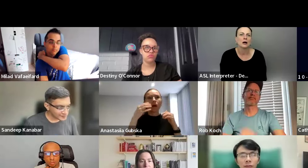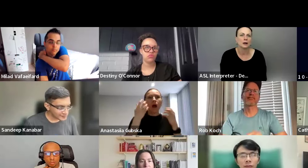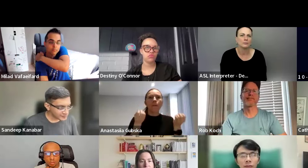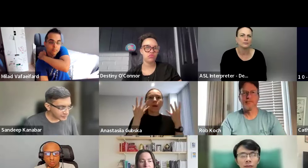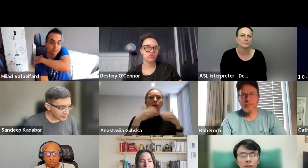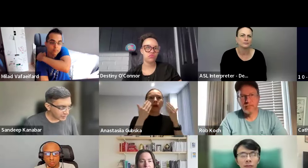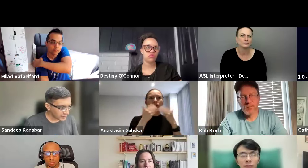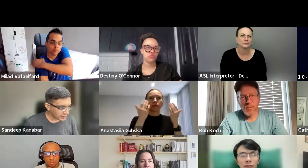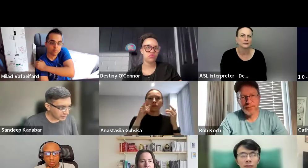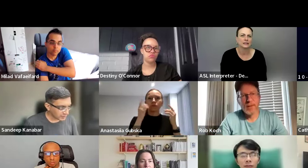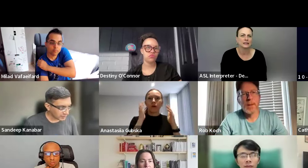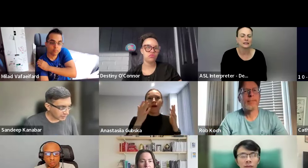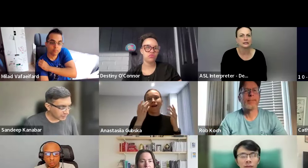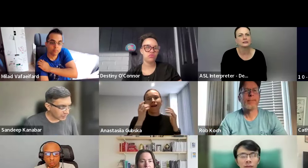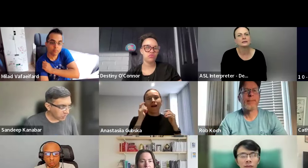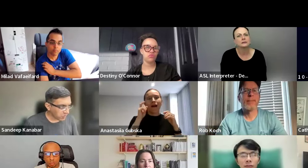um,